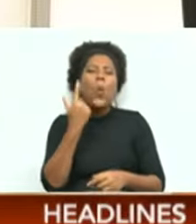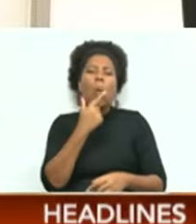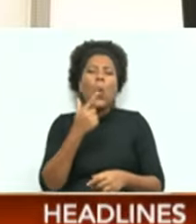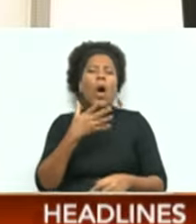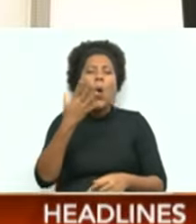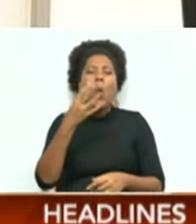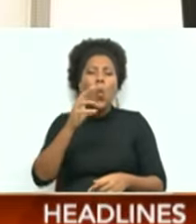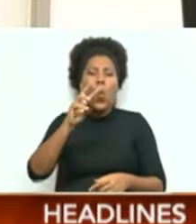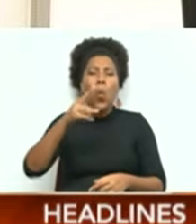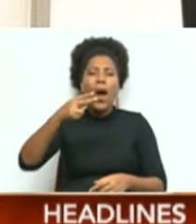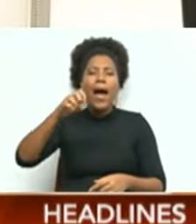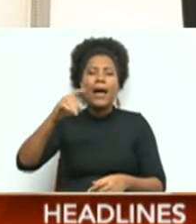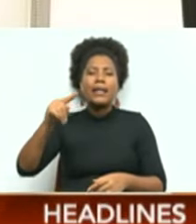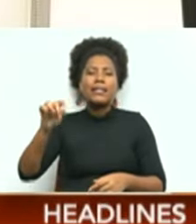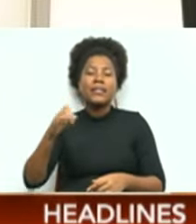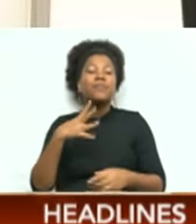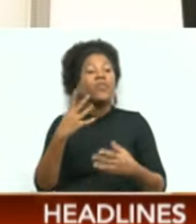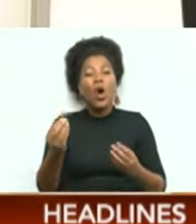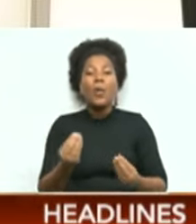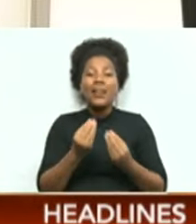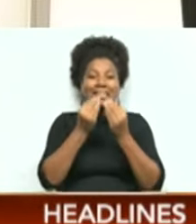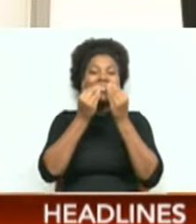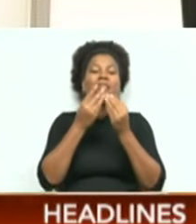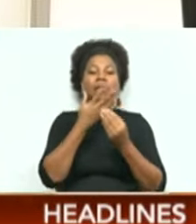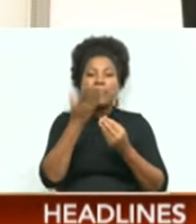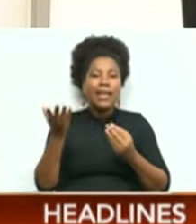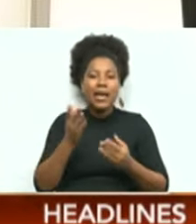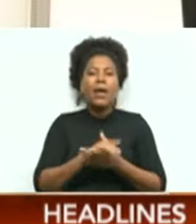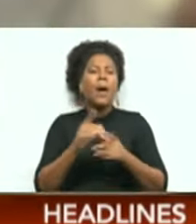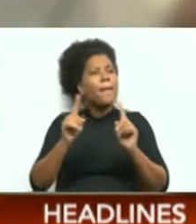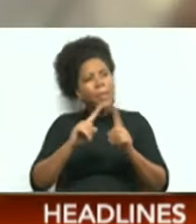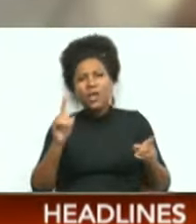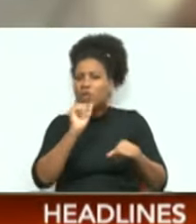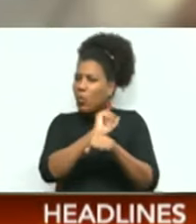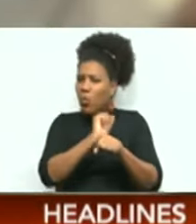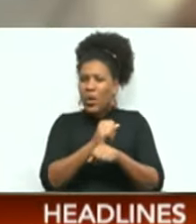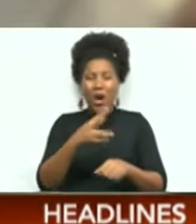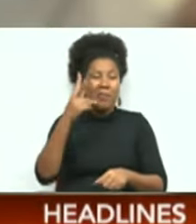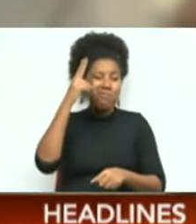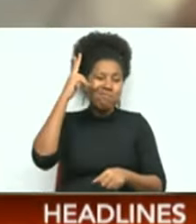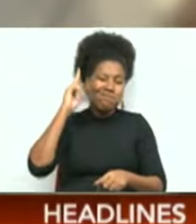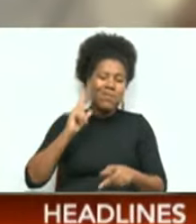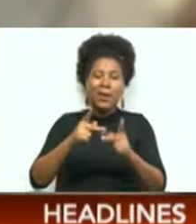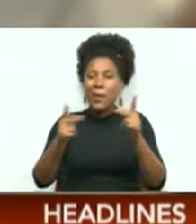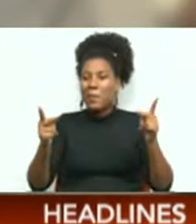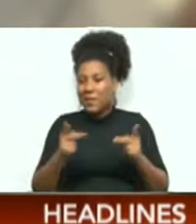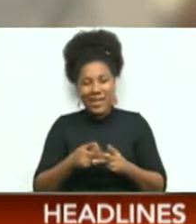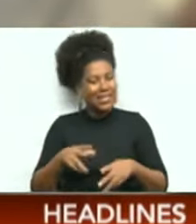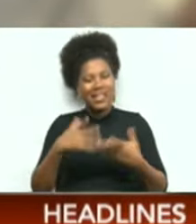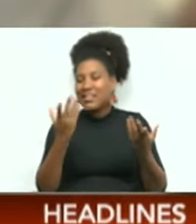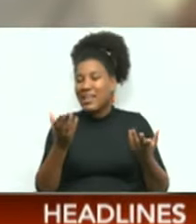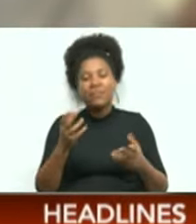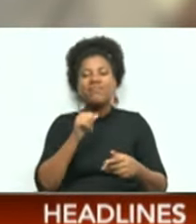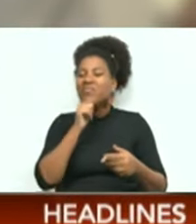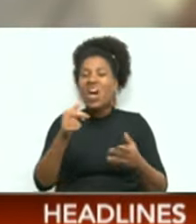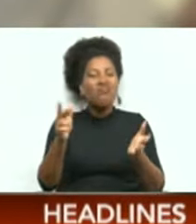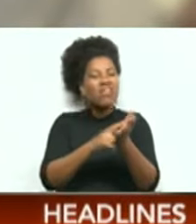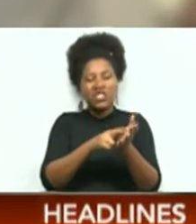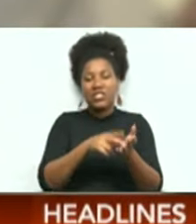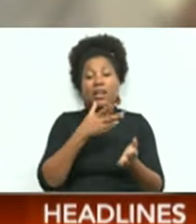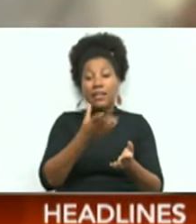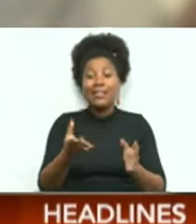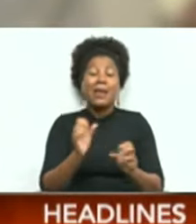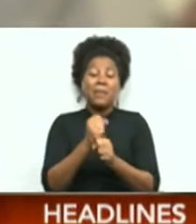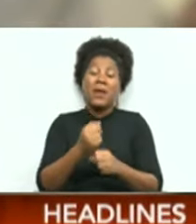Or come and we'll put on veneers for you. But you're working out of a barbershop. Ramnanan warns that these unregistered dentists have been causing